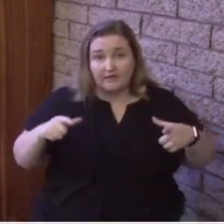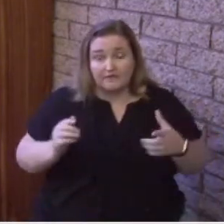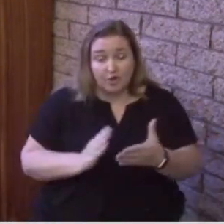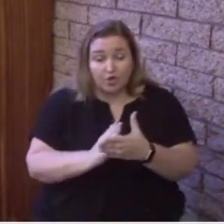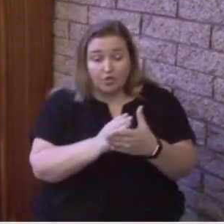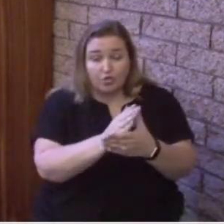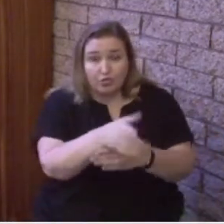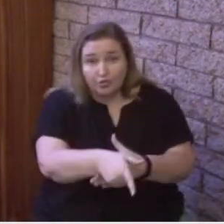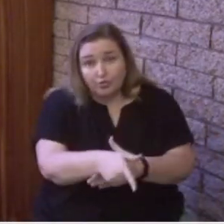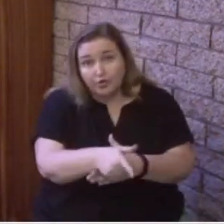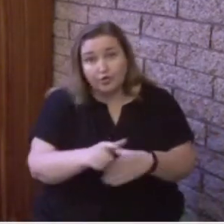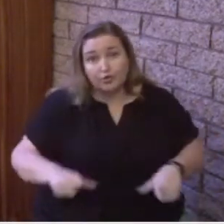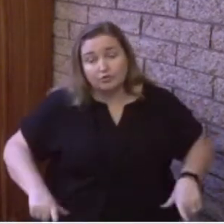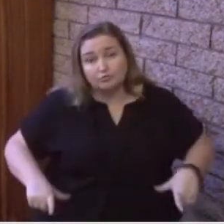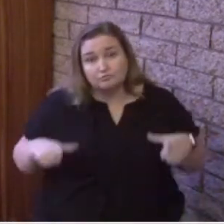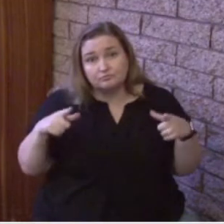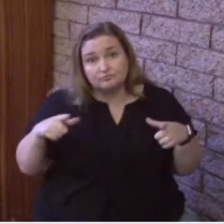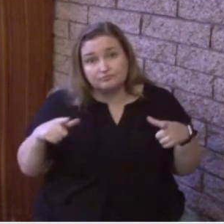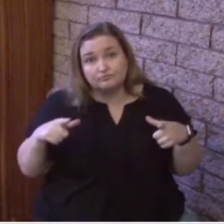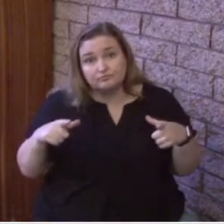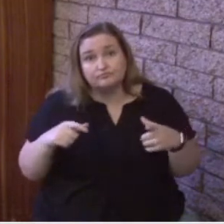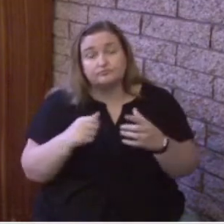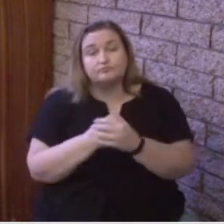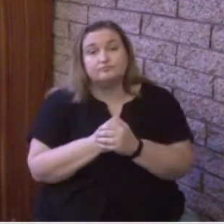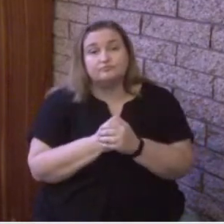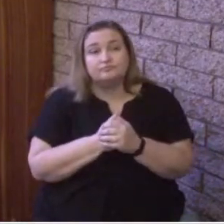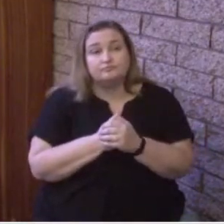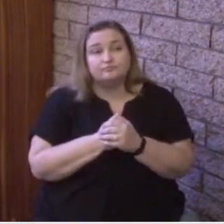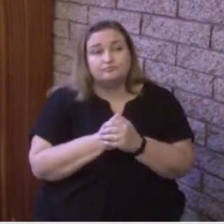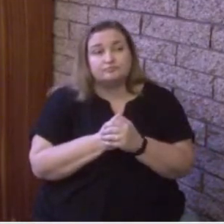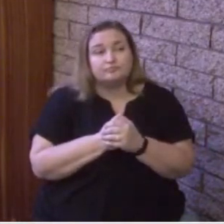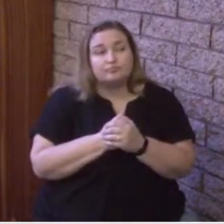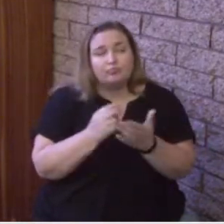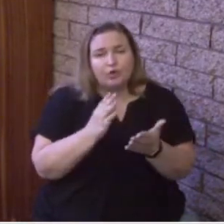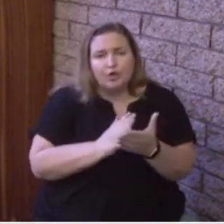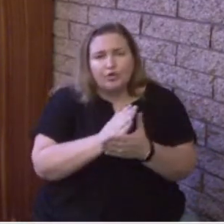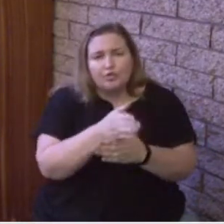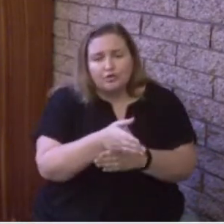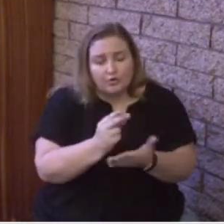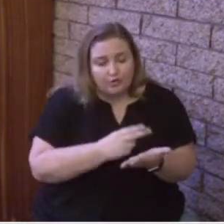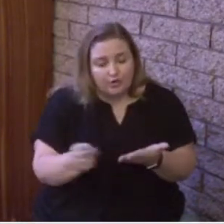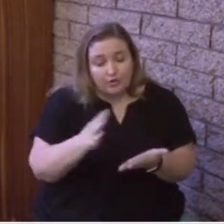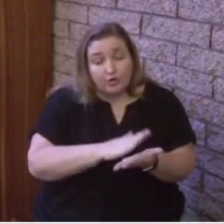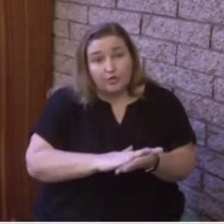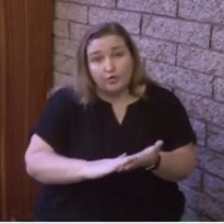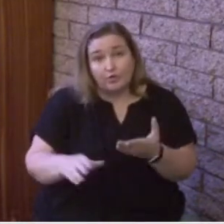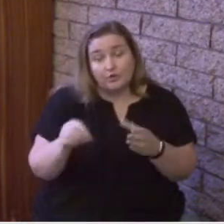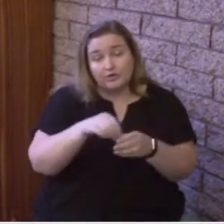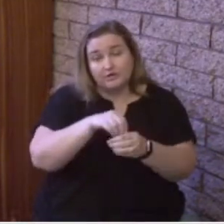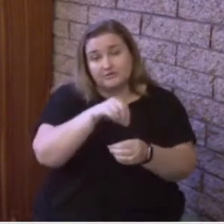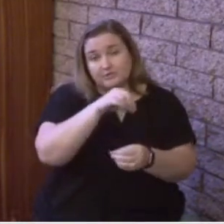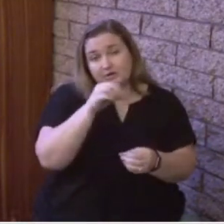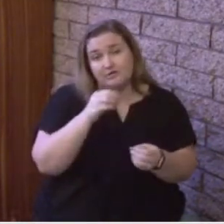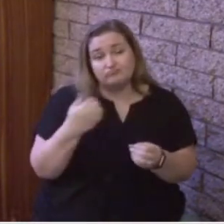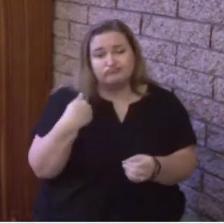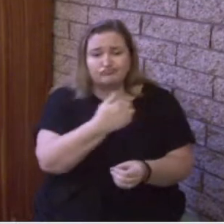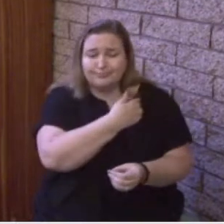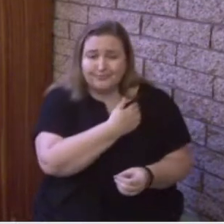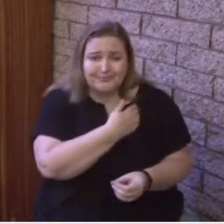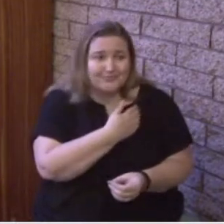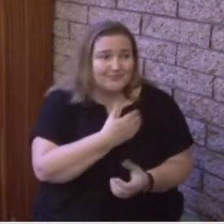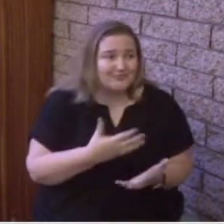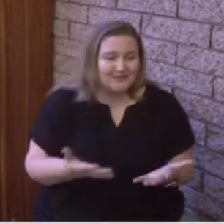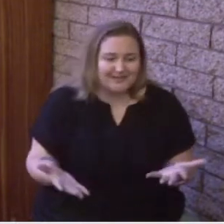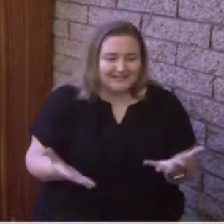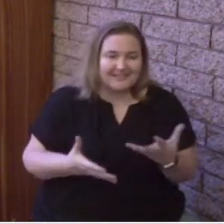have, and through the presence and power of the Holy Spirit, that manifestation, we have a helper. Someone, something